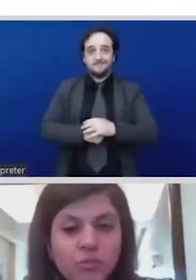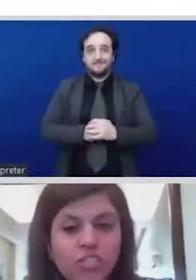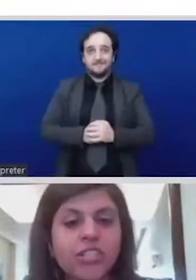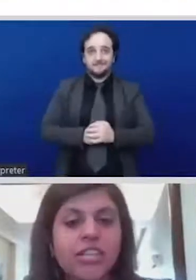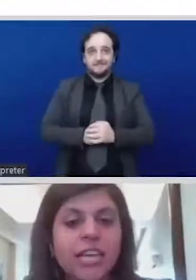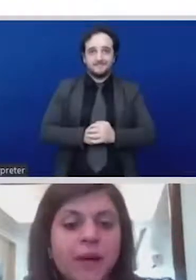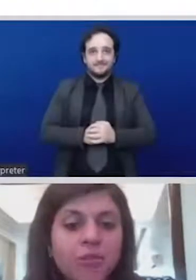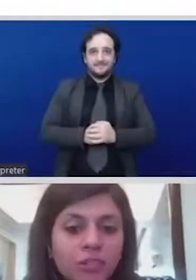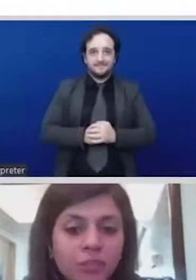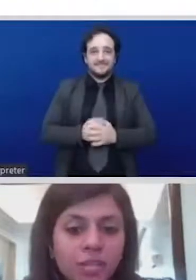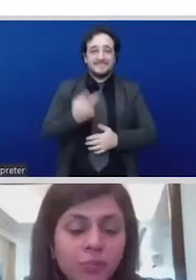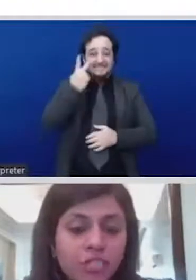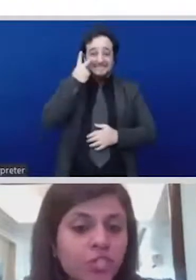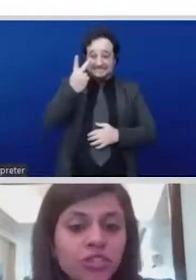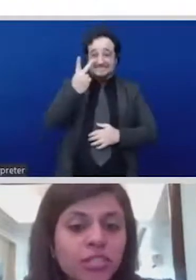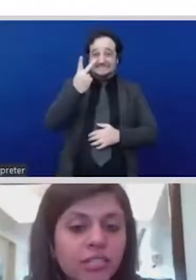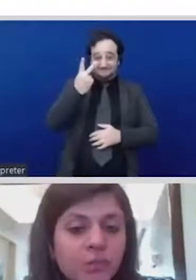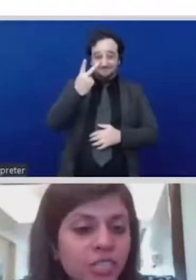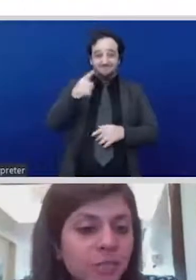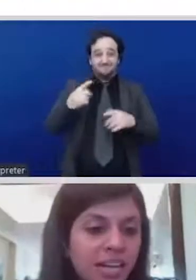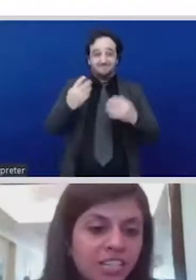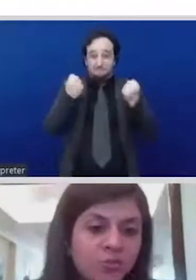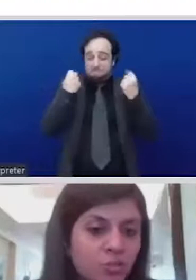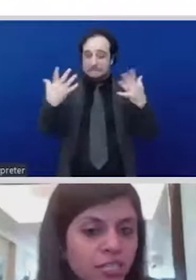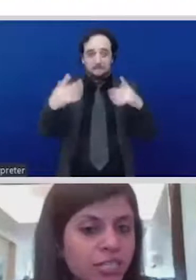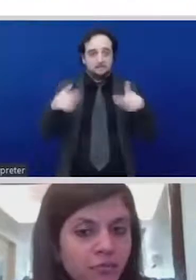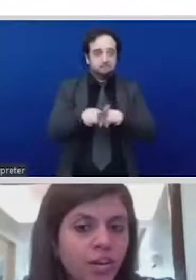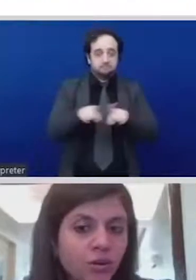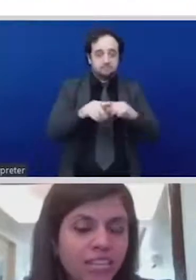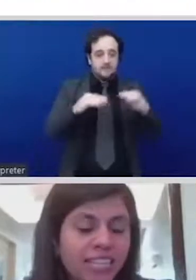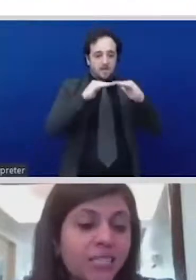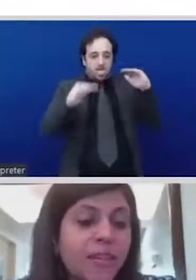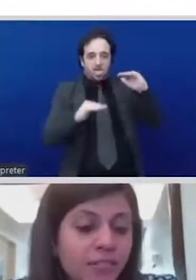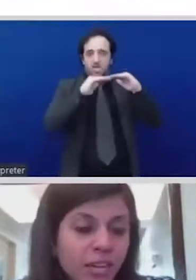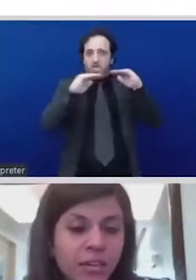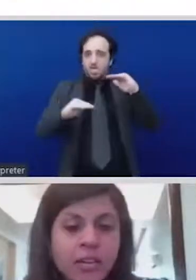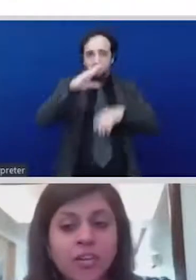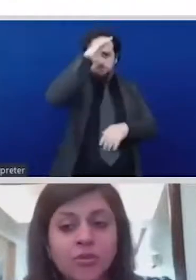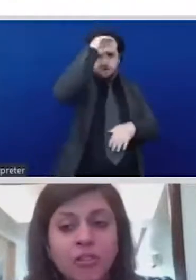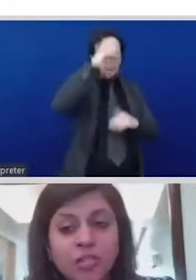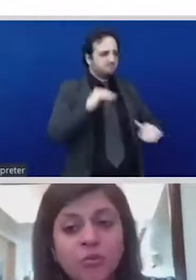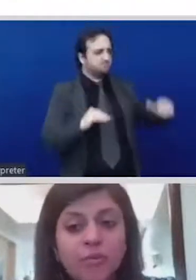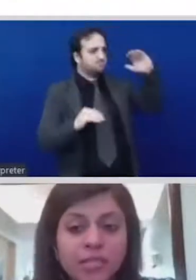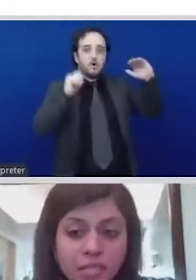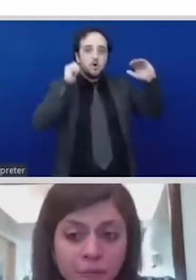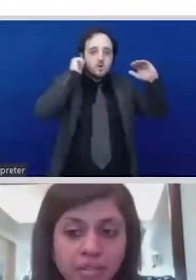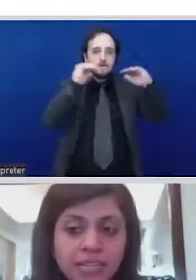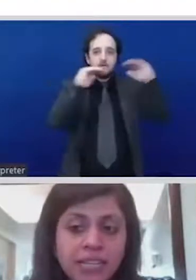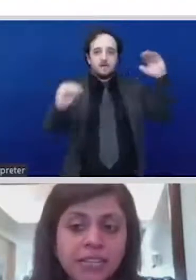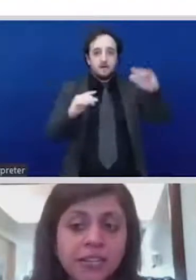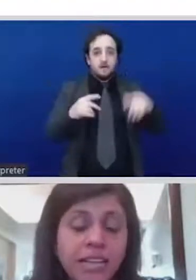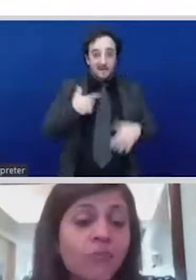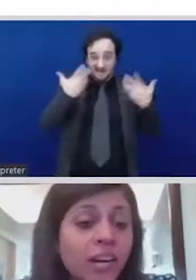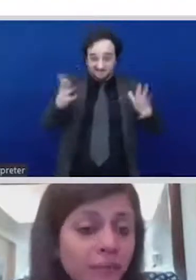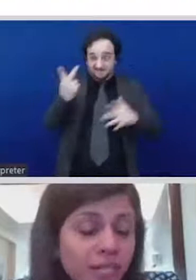really came out you know it was usually the stimulus packages was usually devoid of anything specific to counter women's inability and